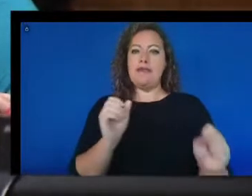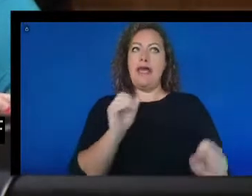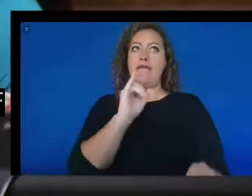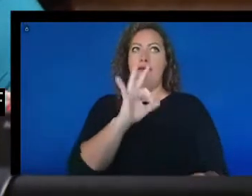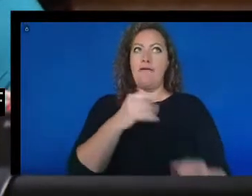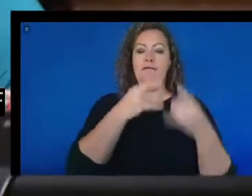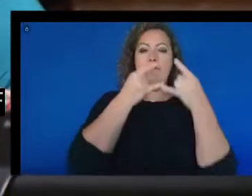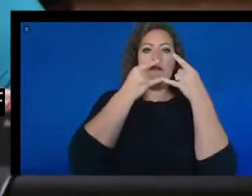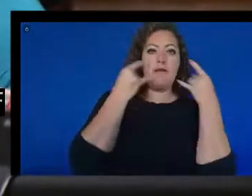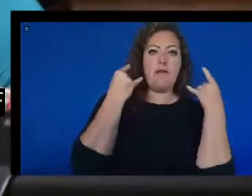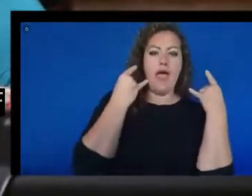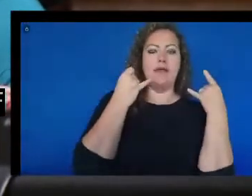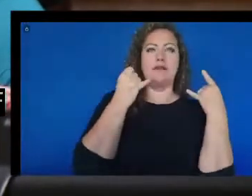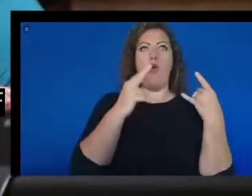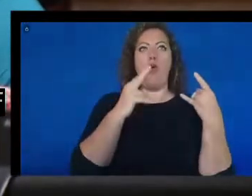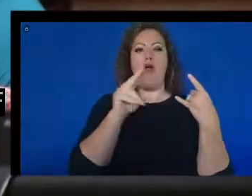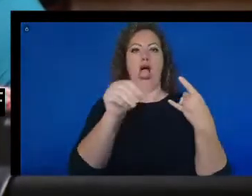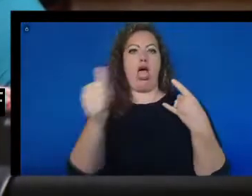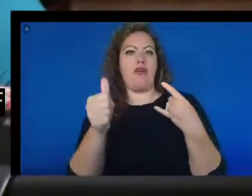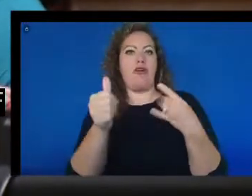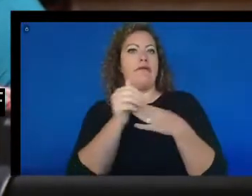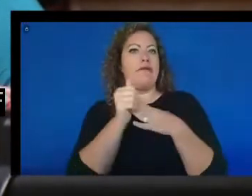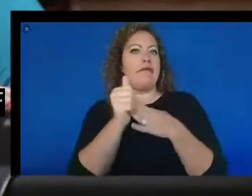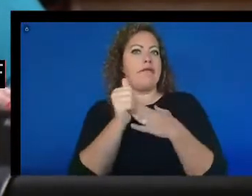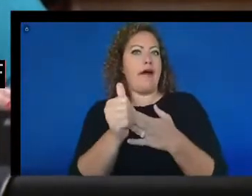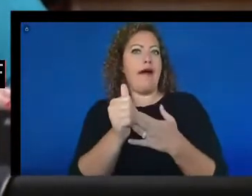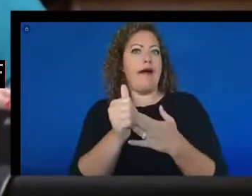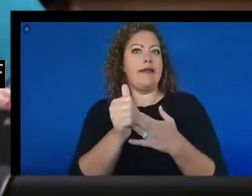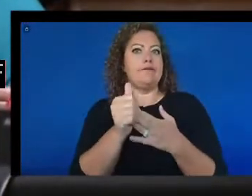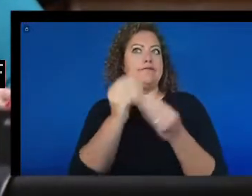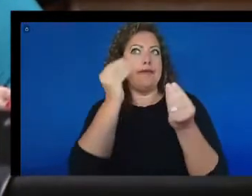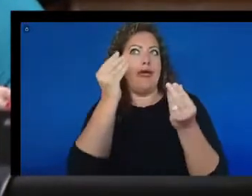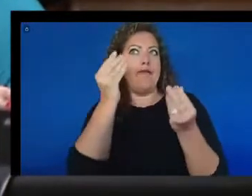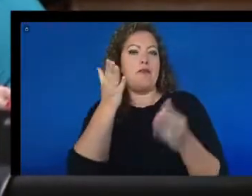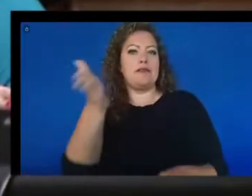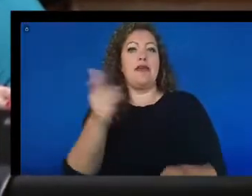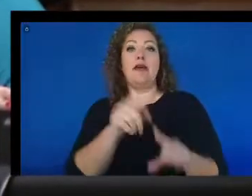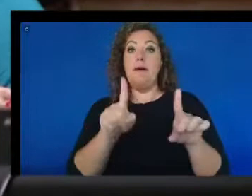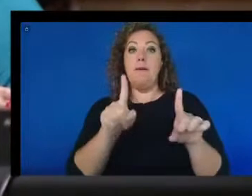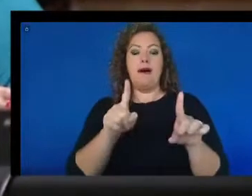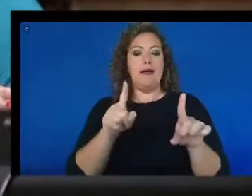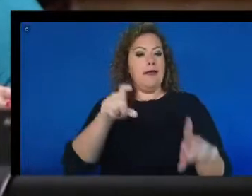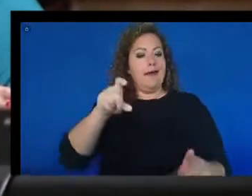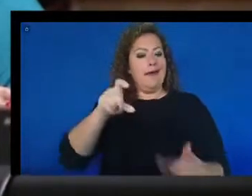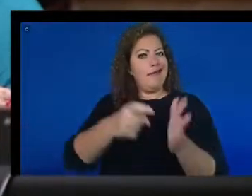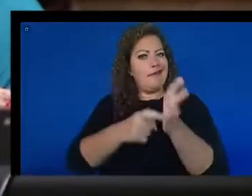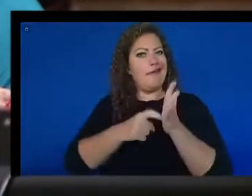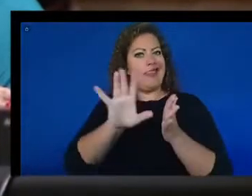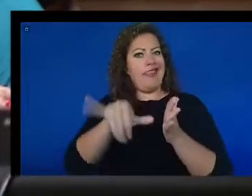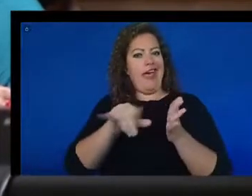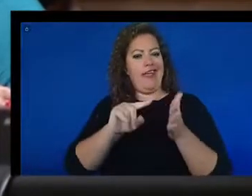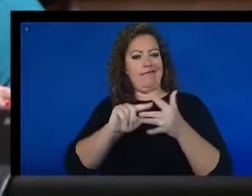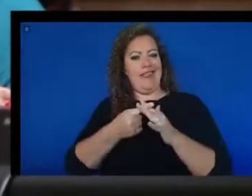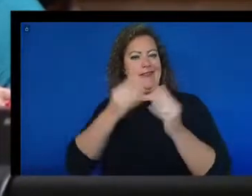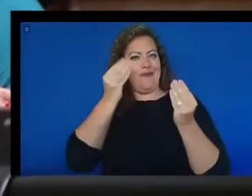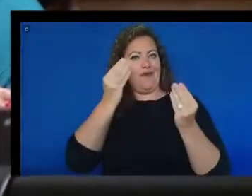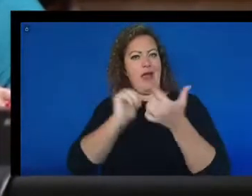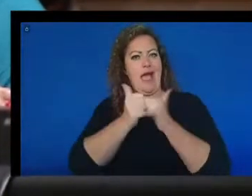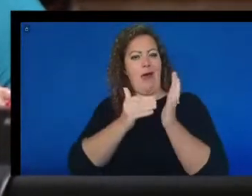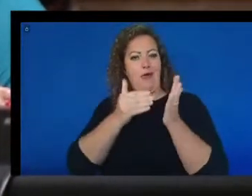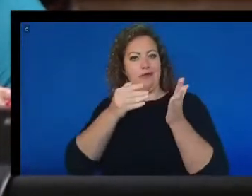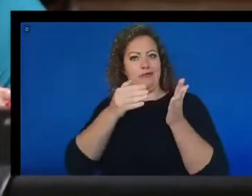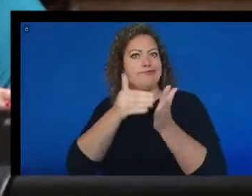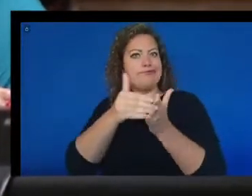what other guidelines are there. But having that initial information of how often this is happening in my neighborhood is